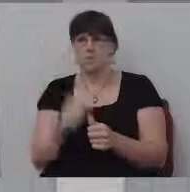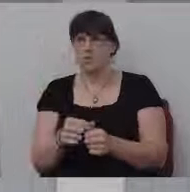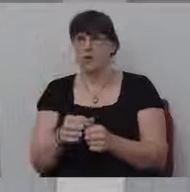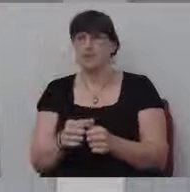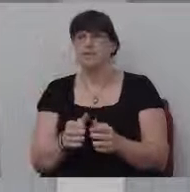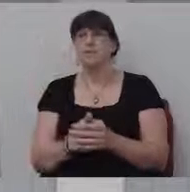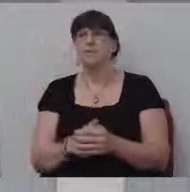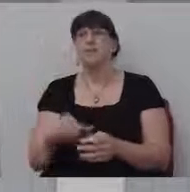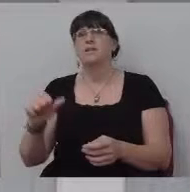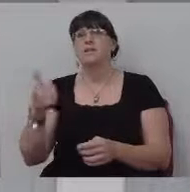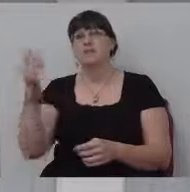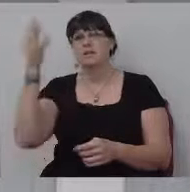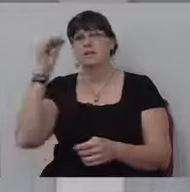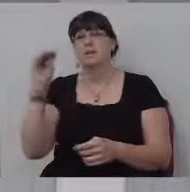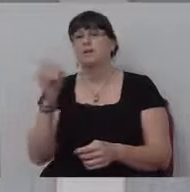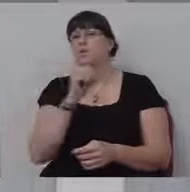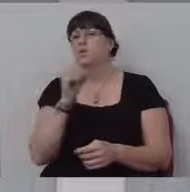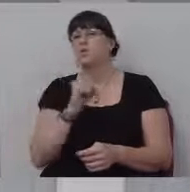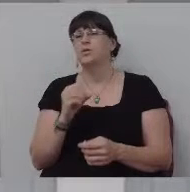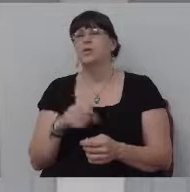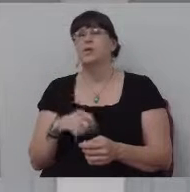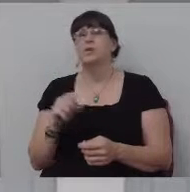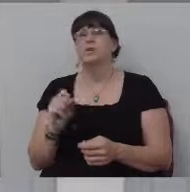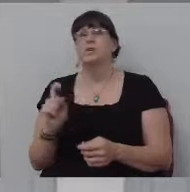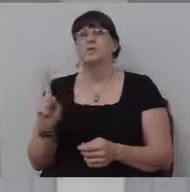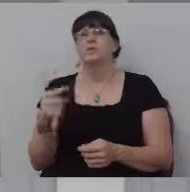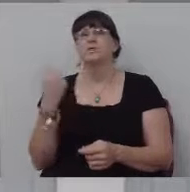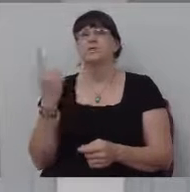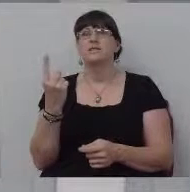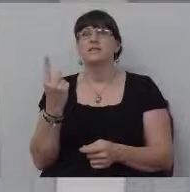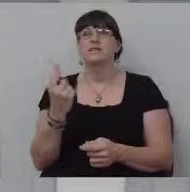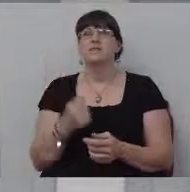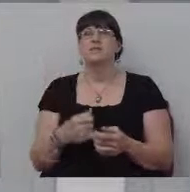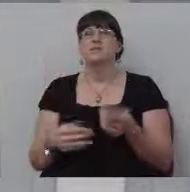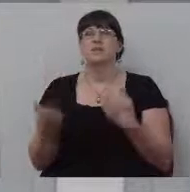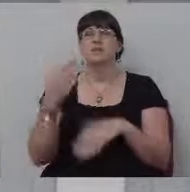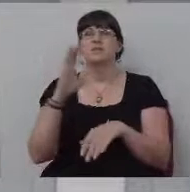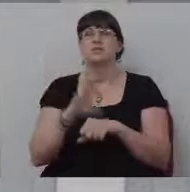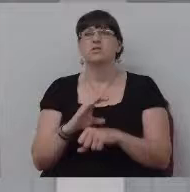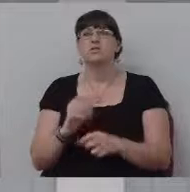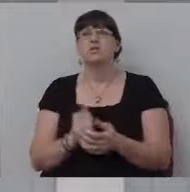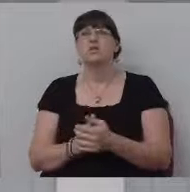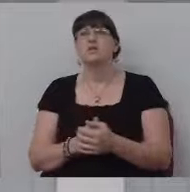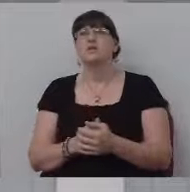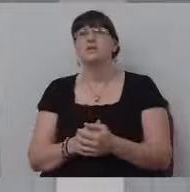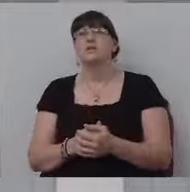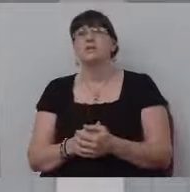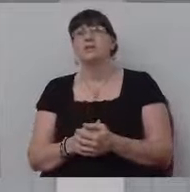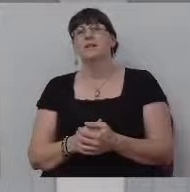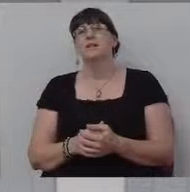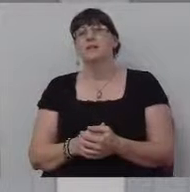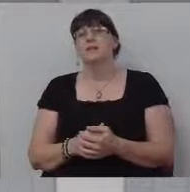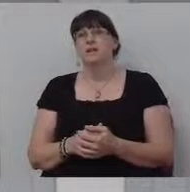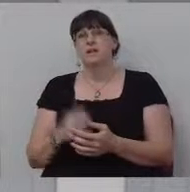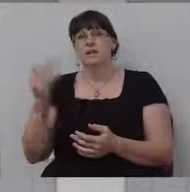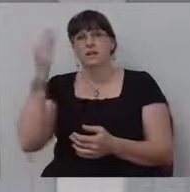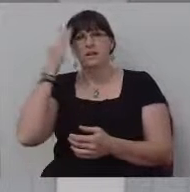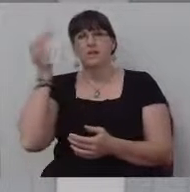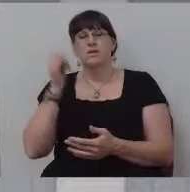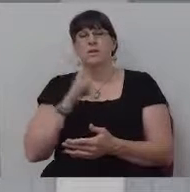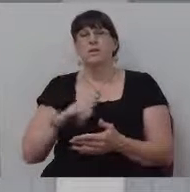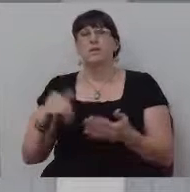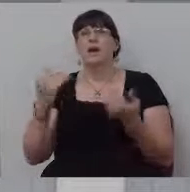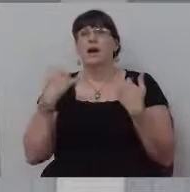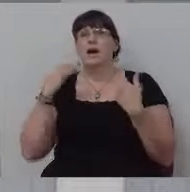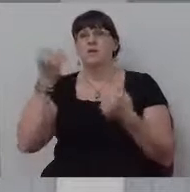that. There was another guy who was an elderly fellow, single, that came to church. I don't know, can't remember his name right now. But he knew I was